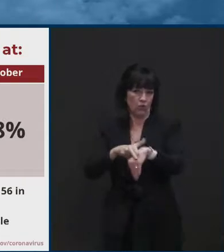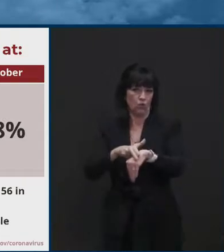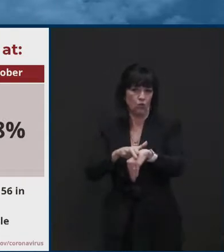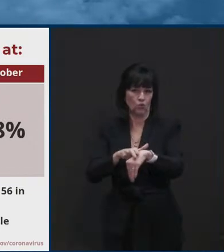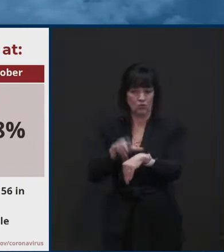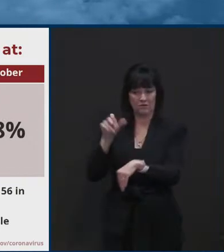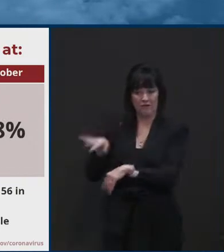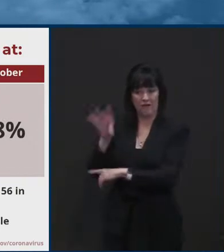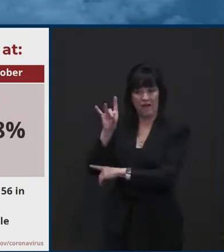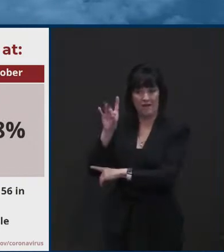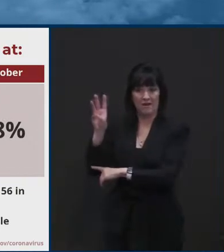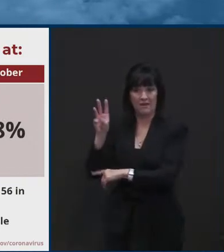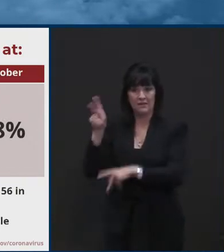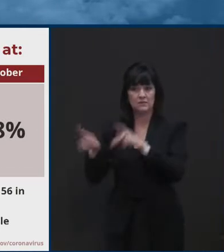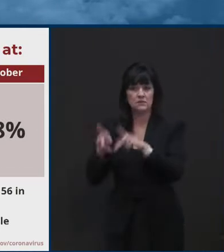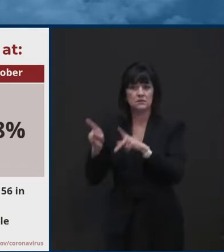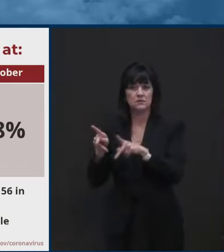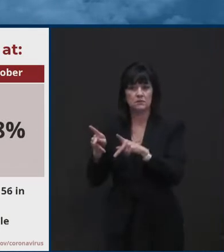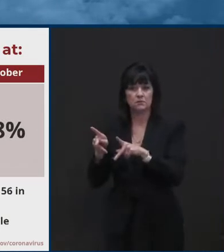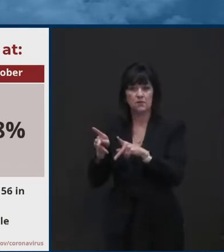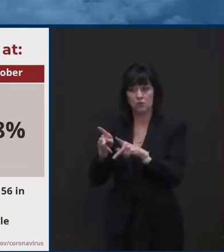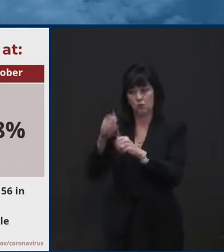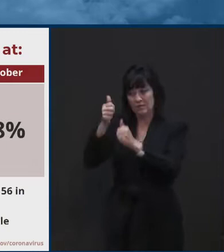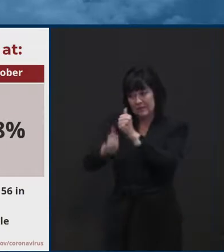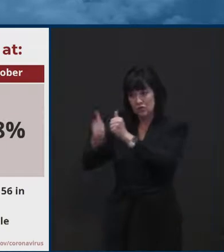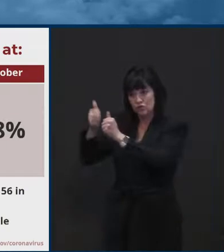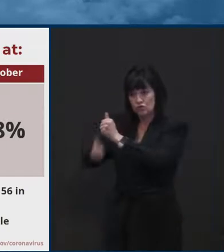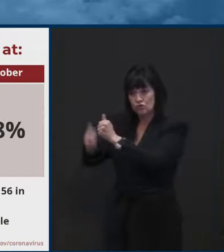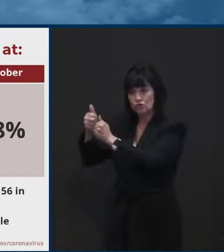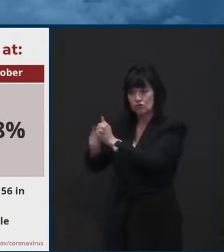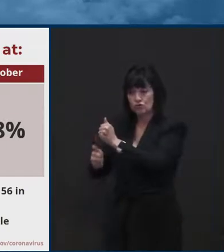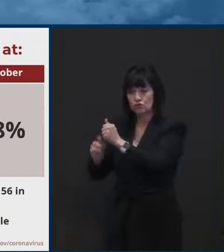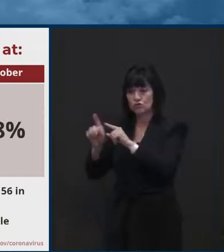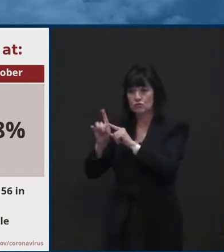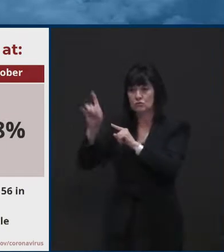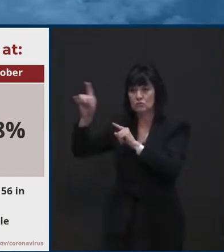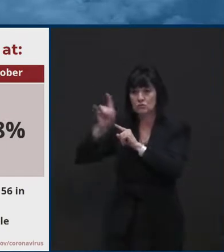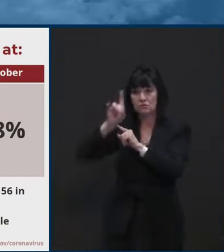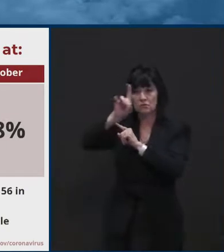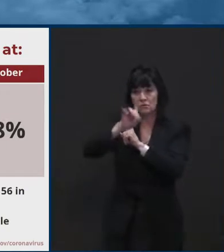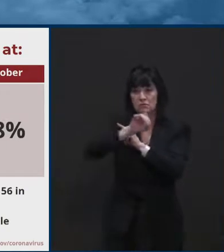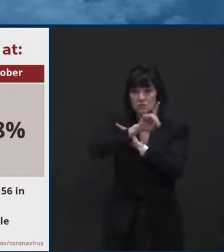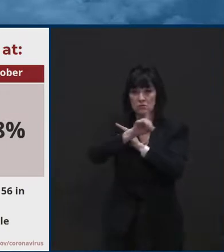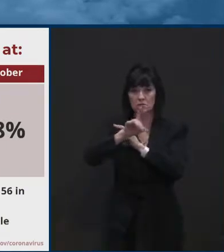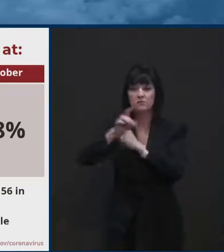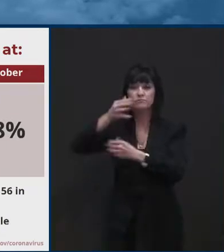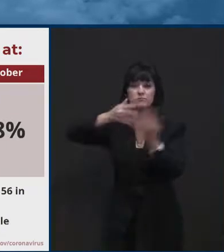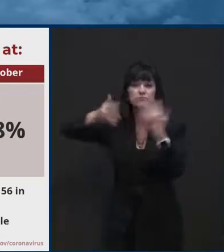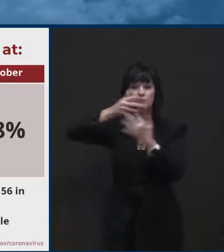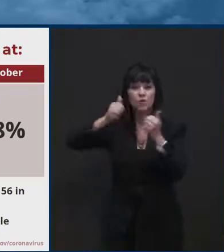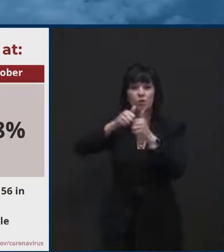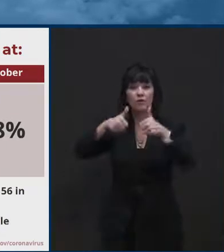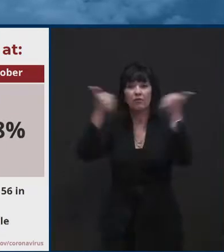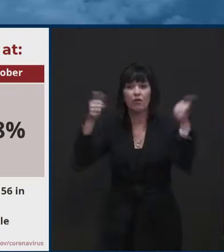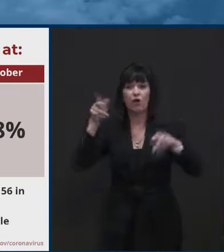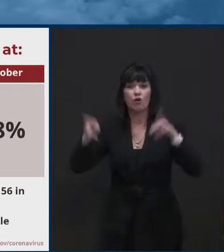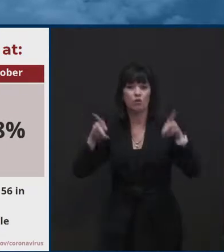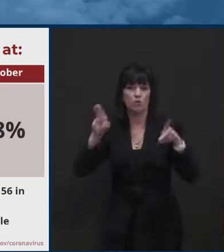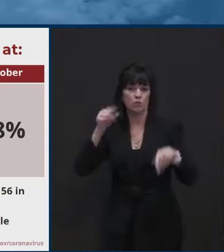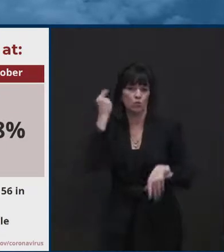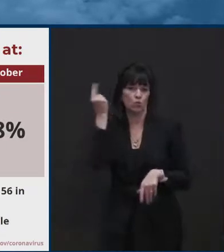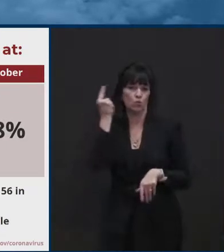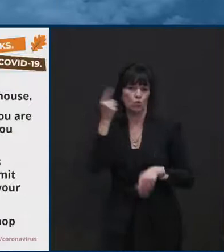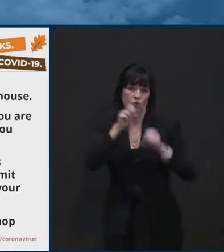contributing to some of the acceleration in, in spread that, that we are seeing at this point in time. I wanted to mention,